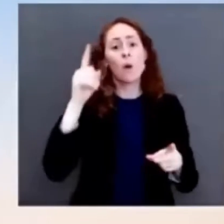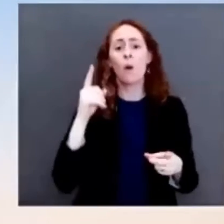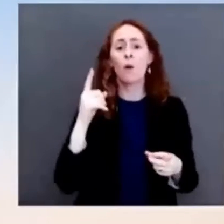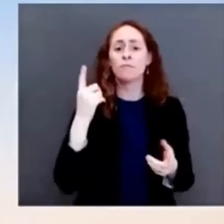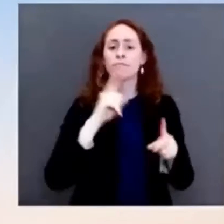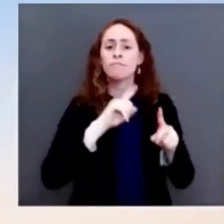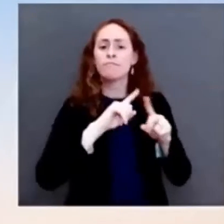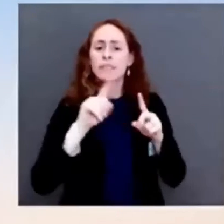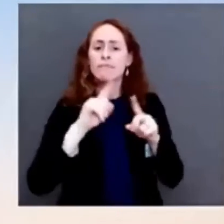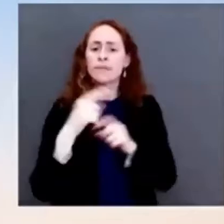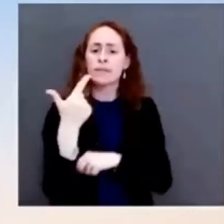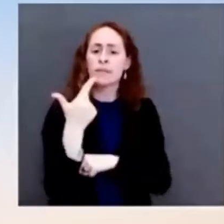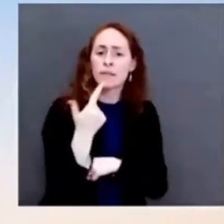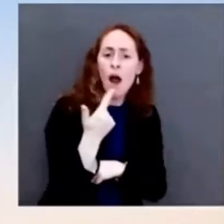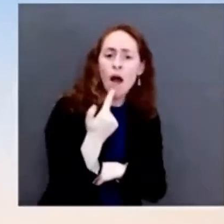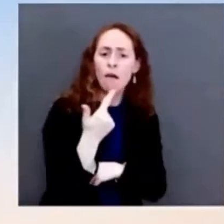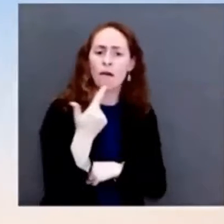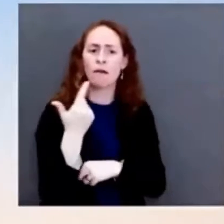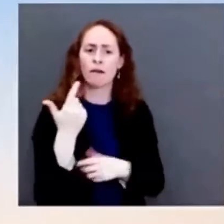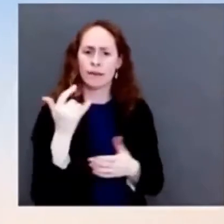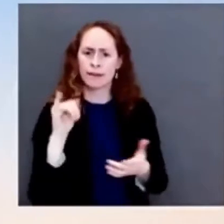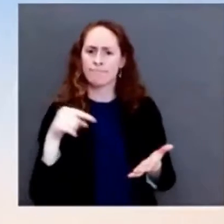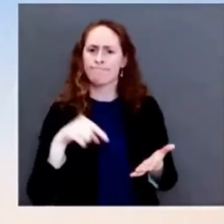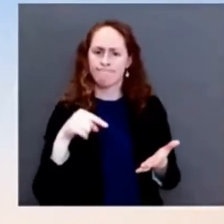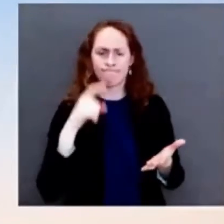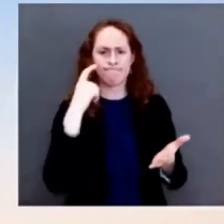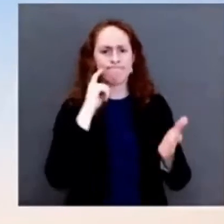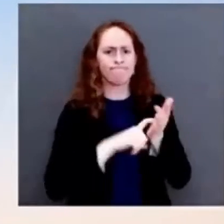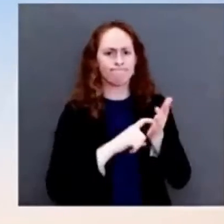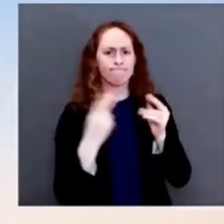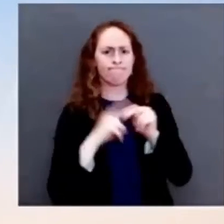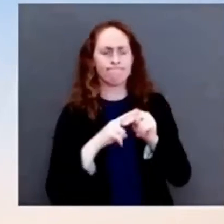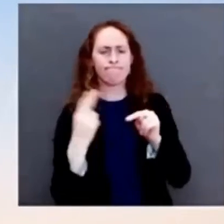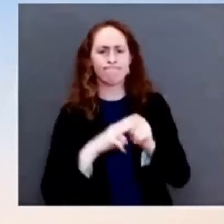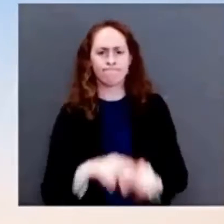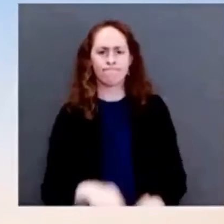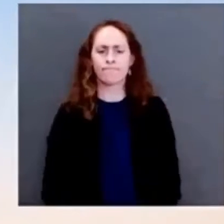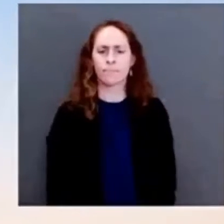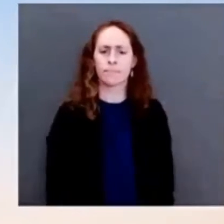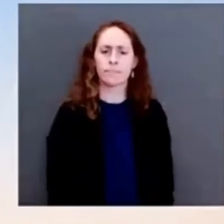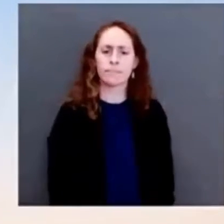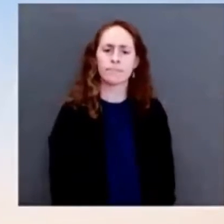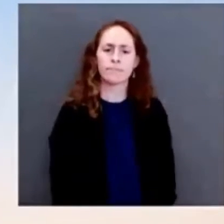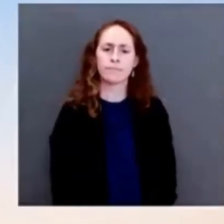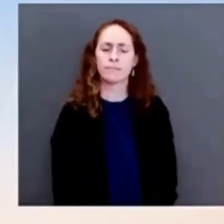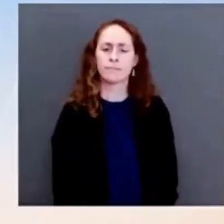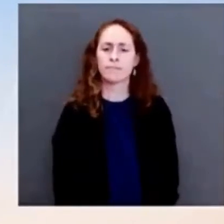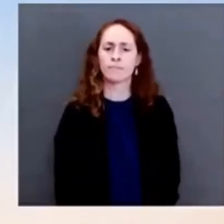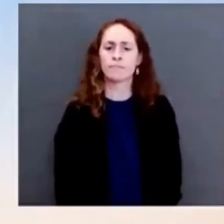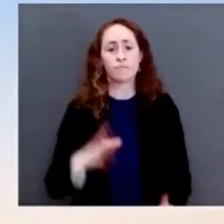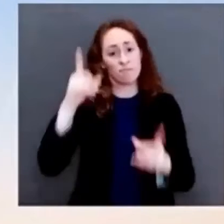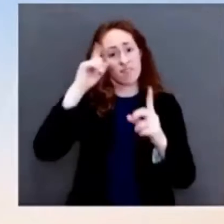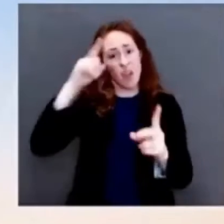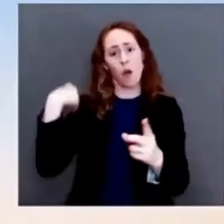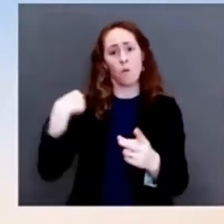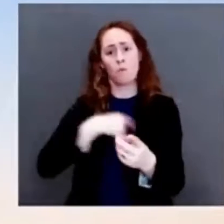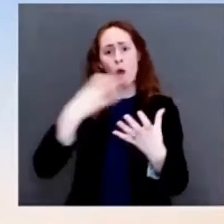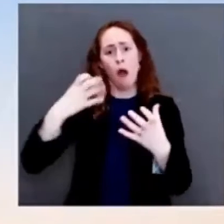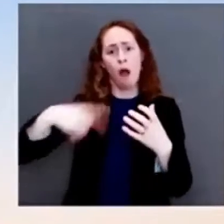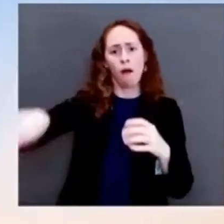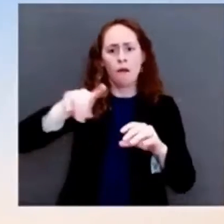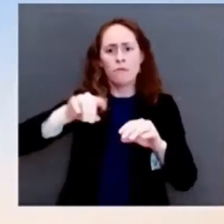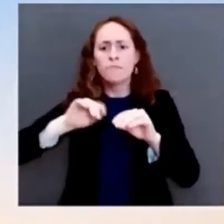in the budget. So that's what we are working to do. The Department of Justice, I'm sure, can provide you an update on the strike forces. The Press.